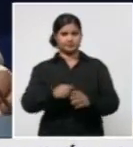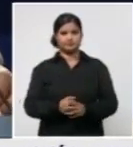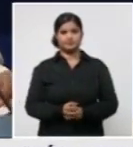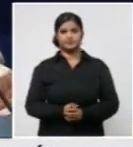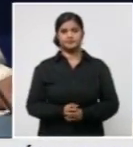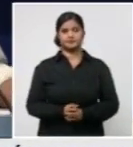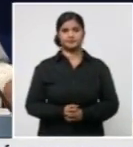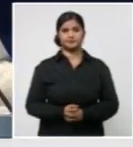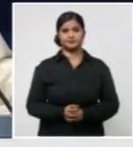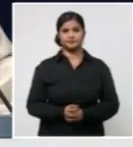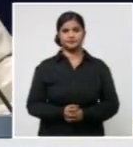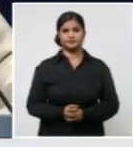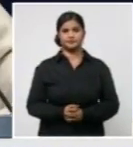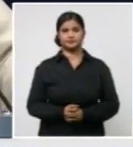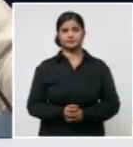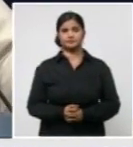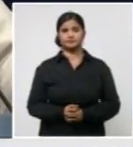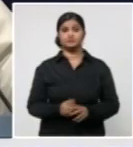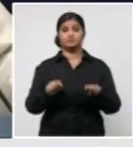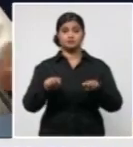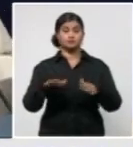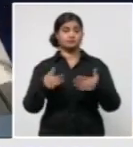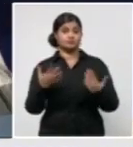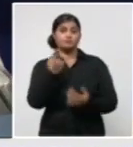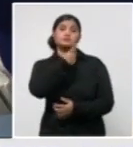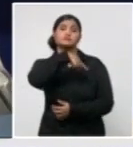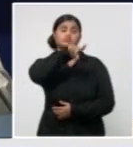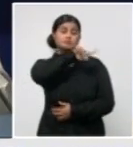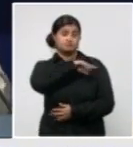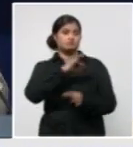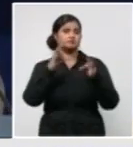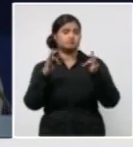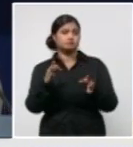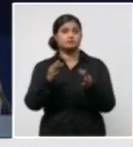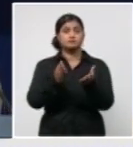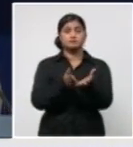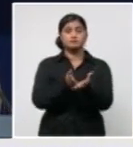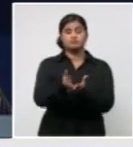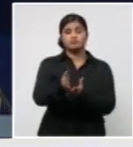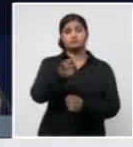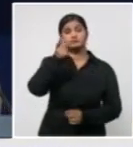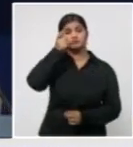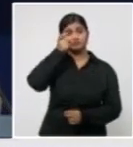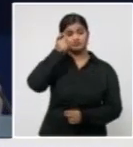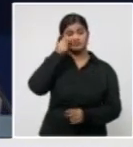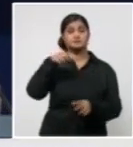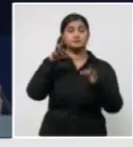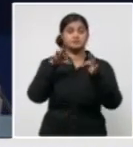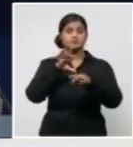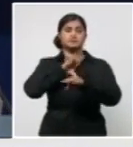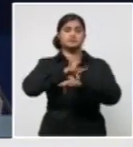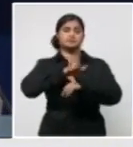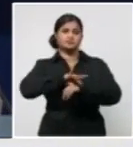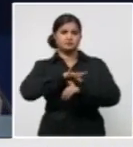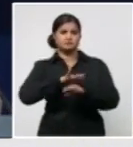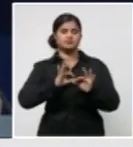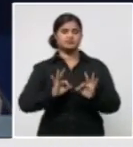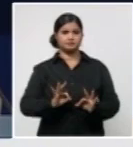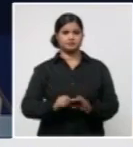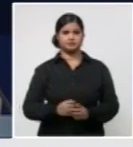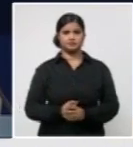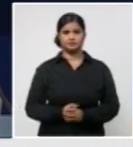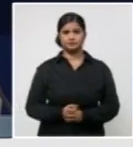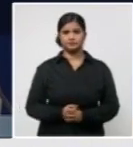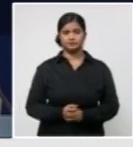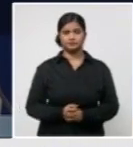to rise, currently standing at 1,333 people or 54.68% of all